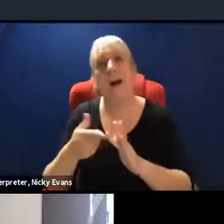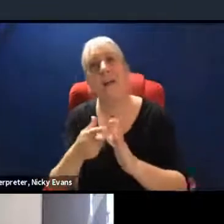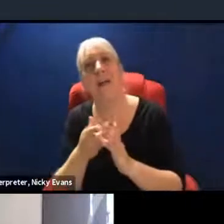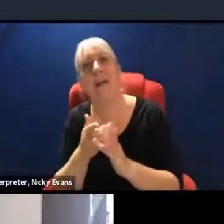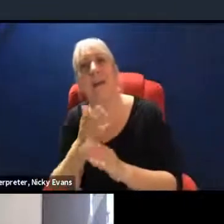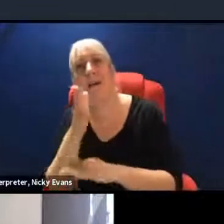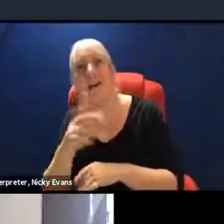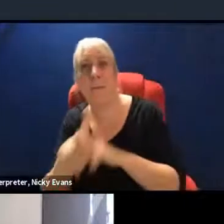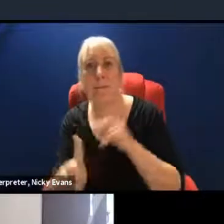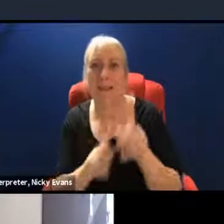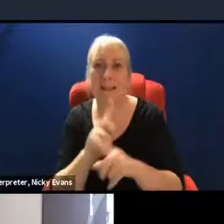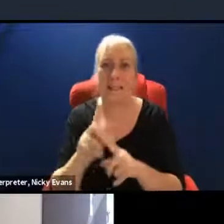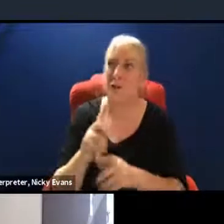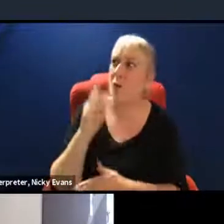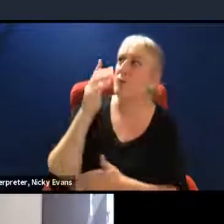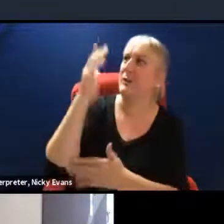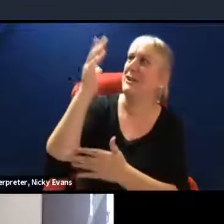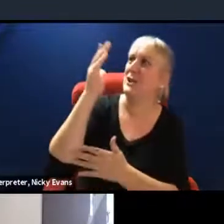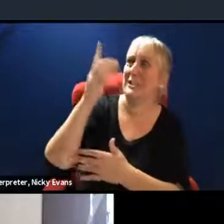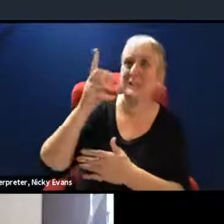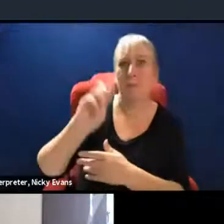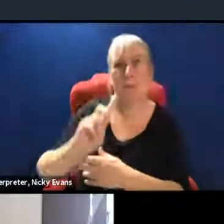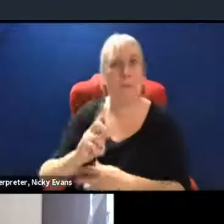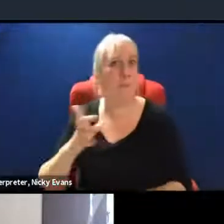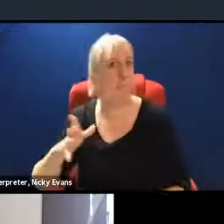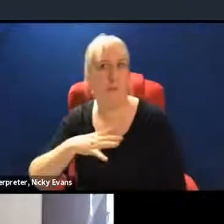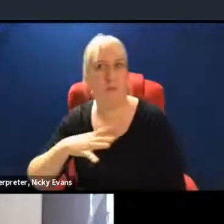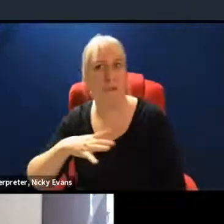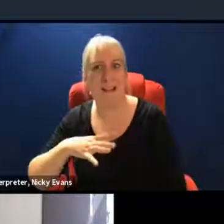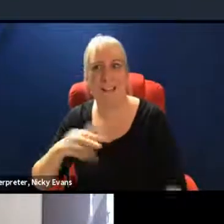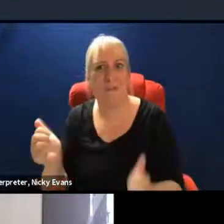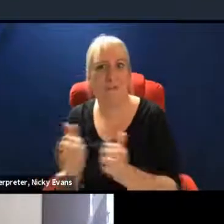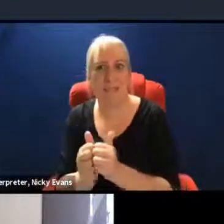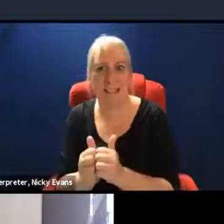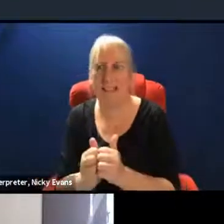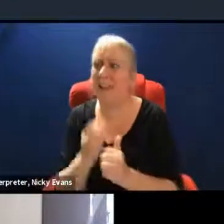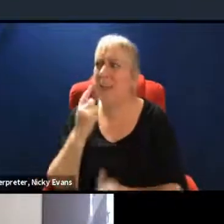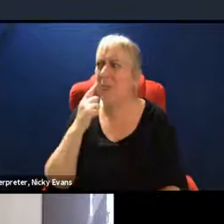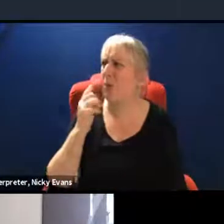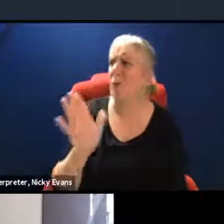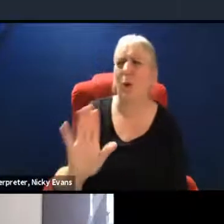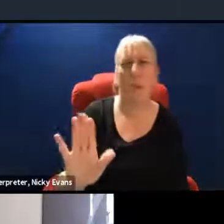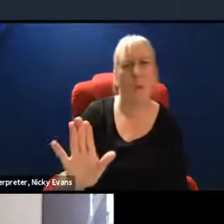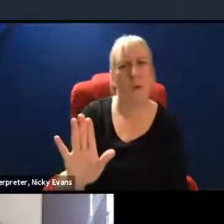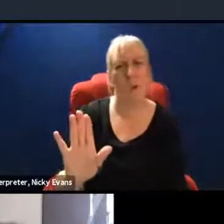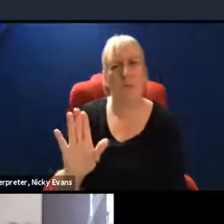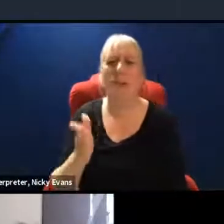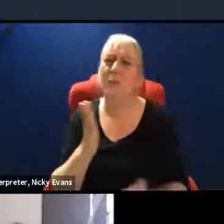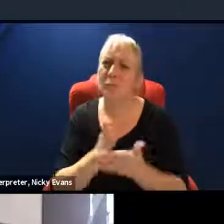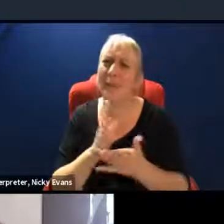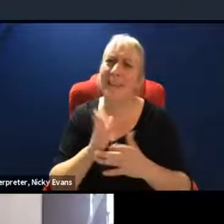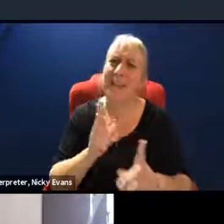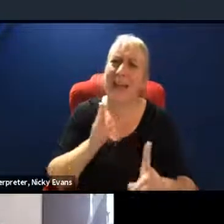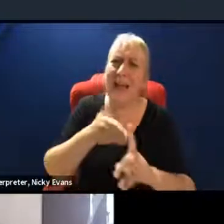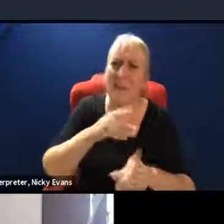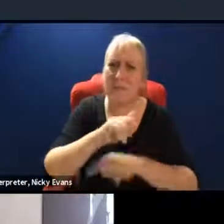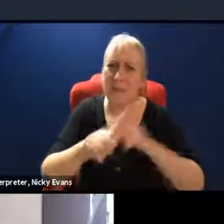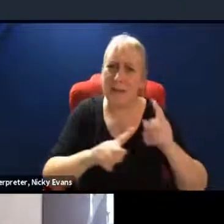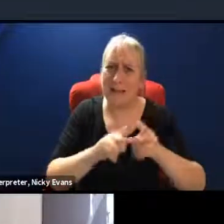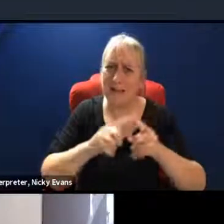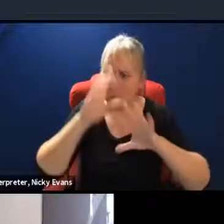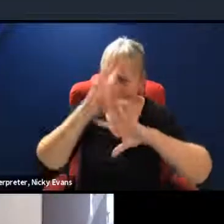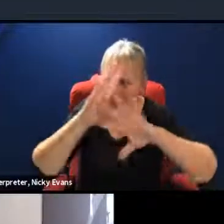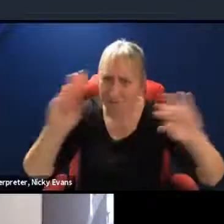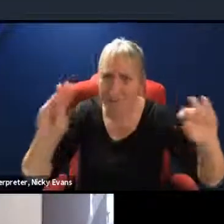converted? And I thought, well, no, actually, it's not about preaching to the converted. It's about people informing each other and boosting each other